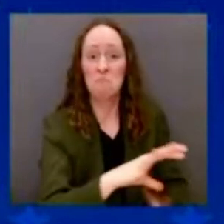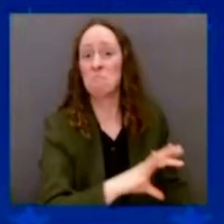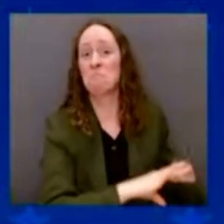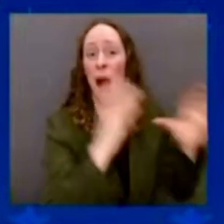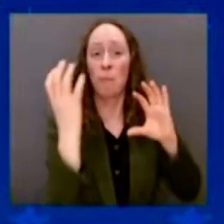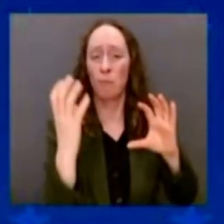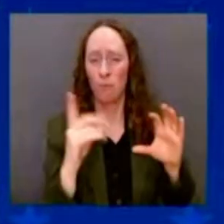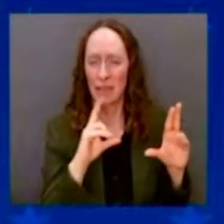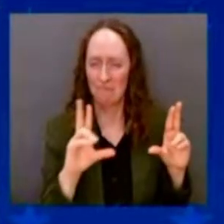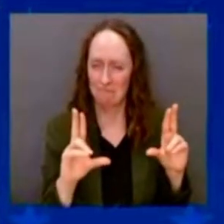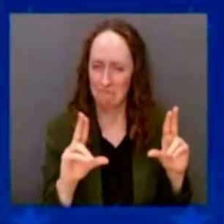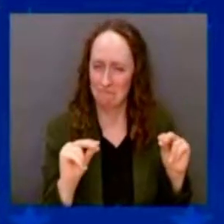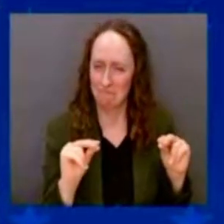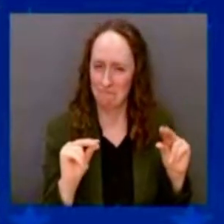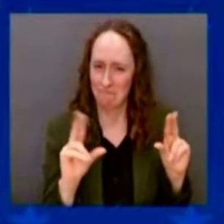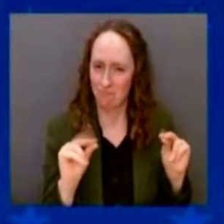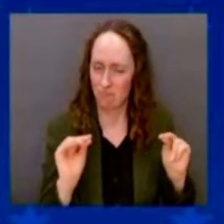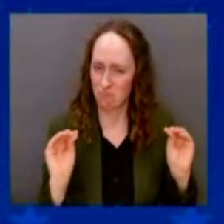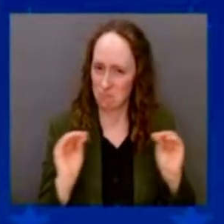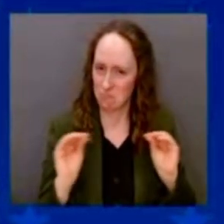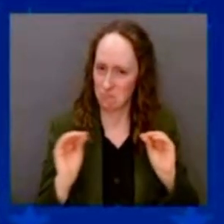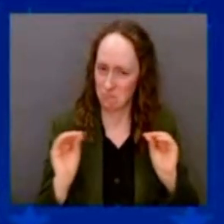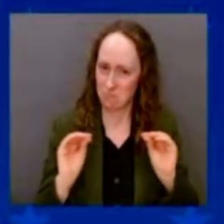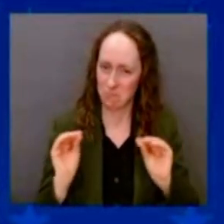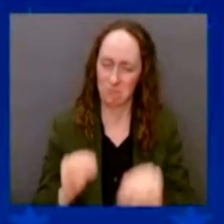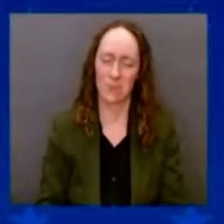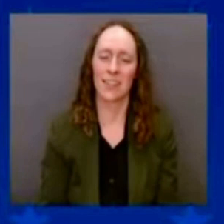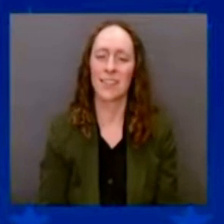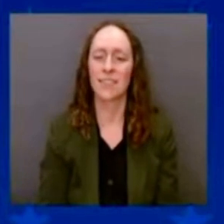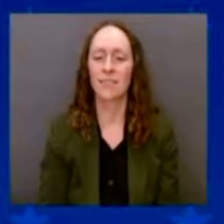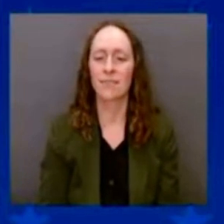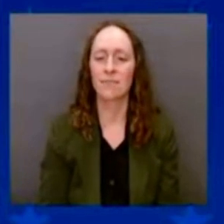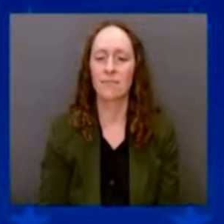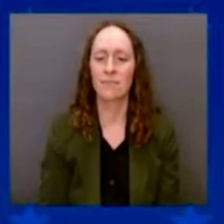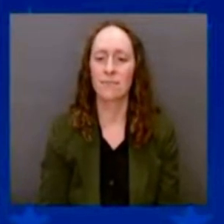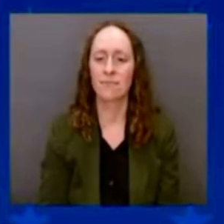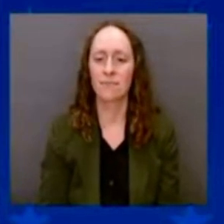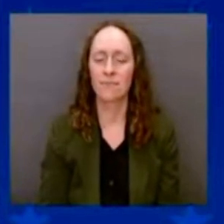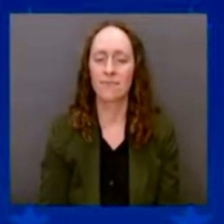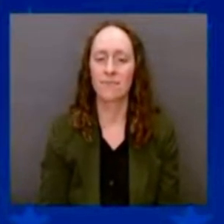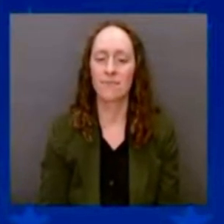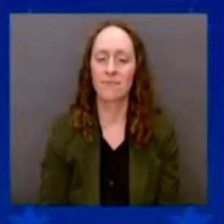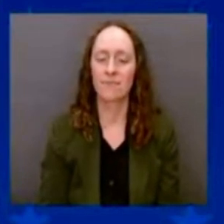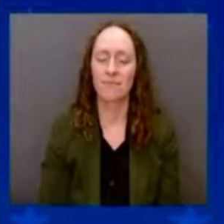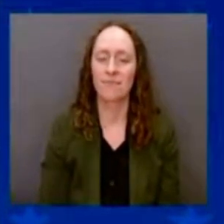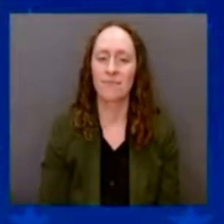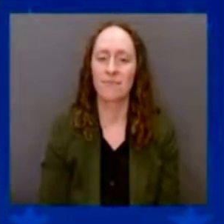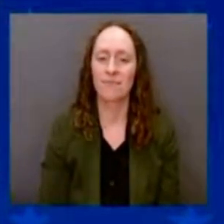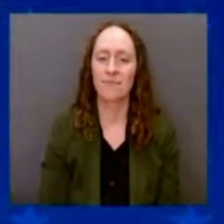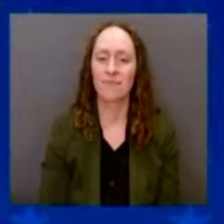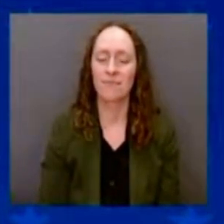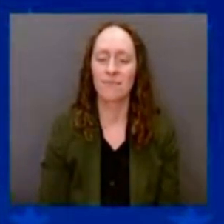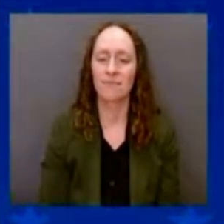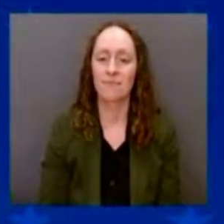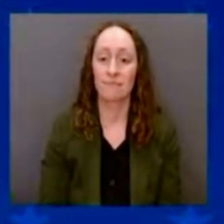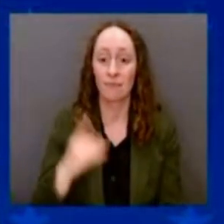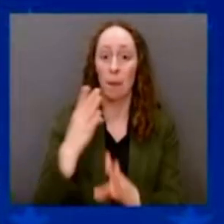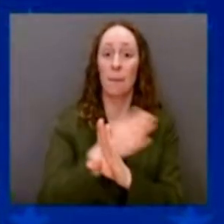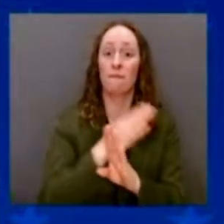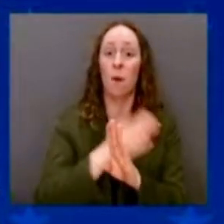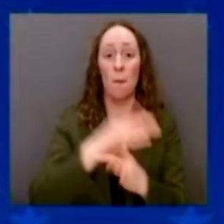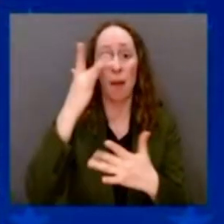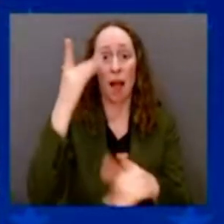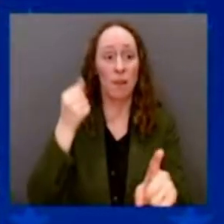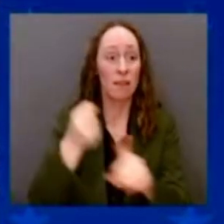many people knew — talked about, quote, the supply chain before the pandemic. Everybody knows what